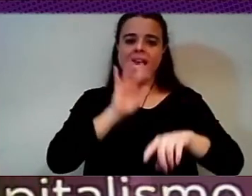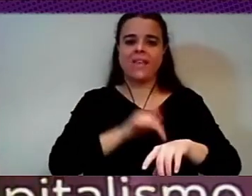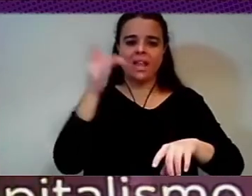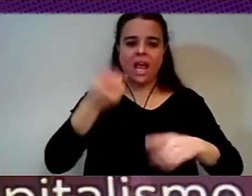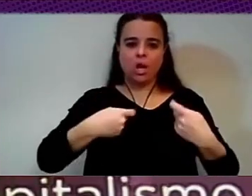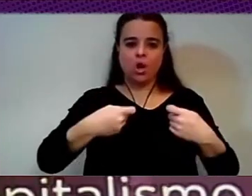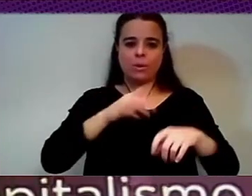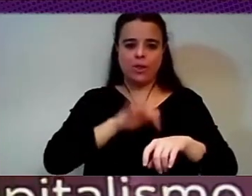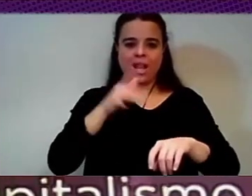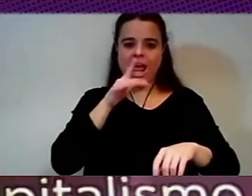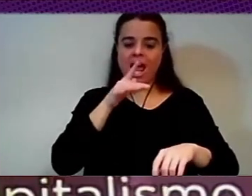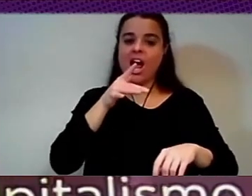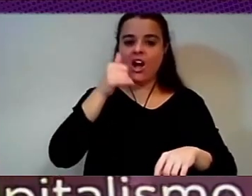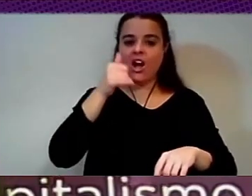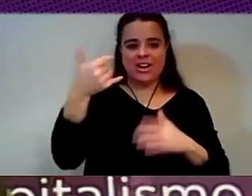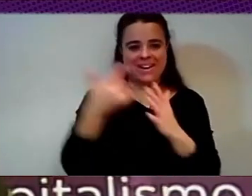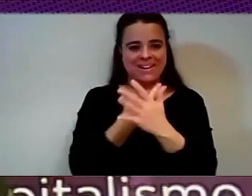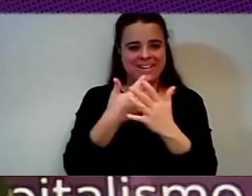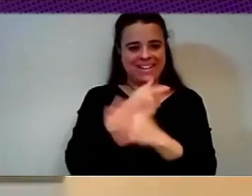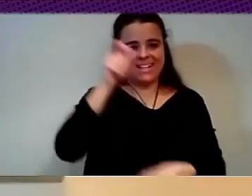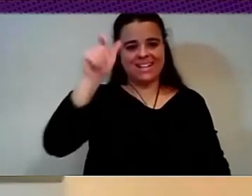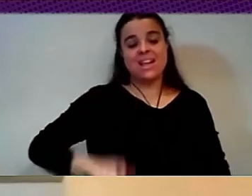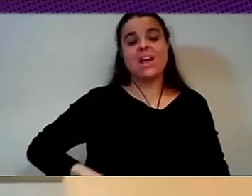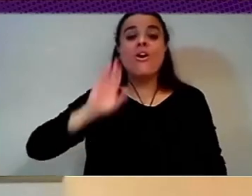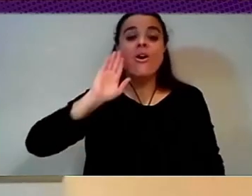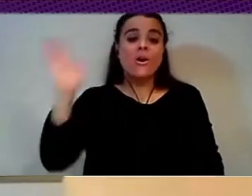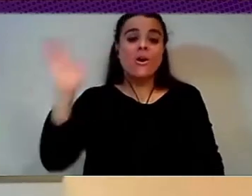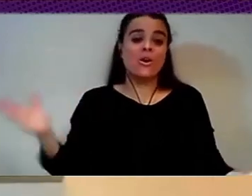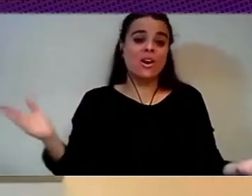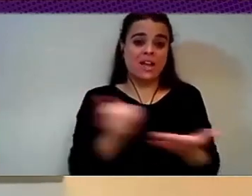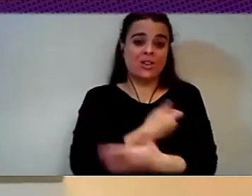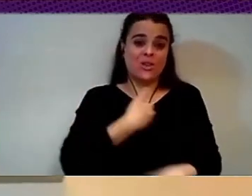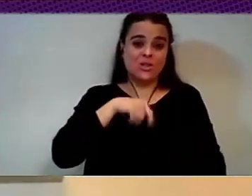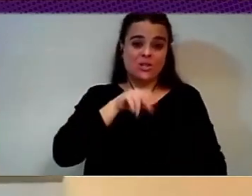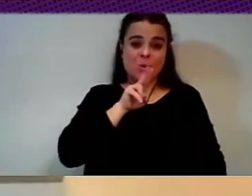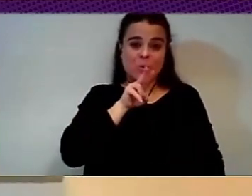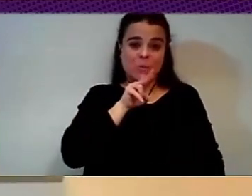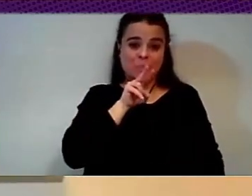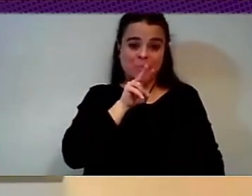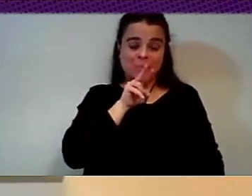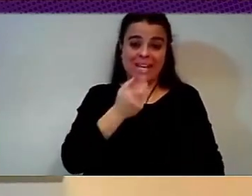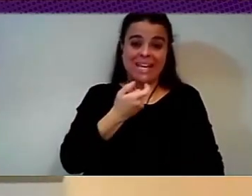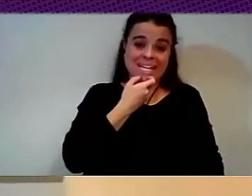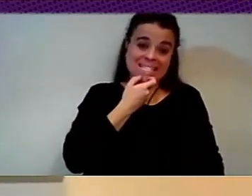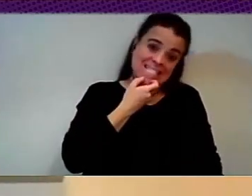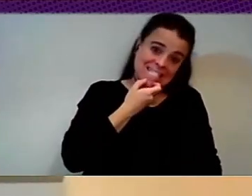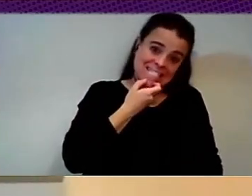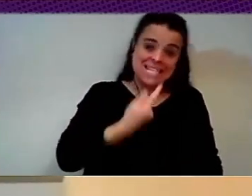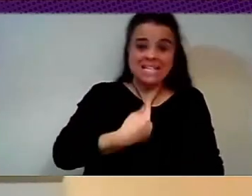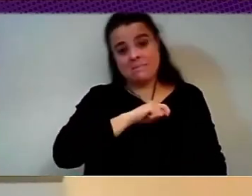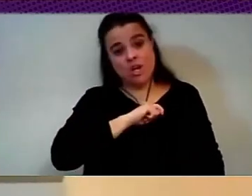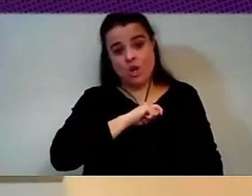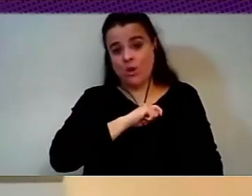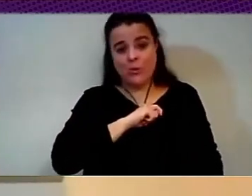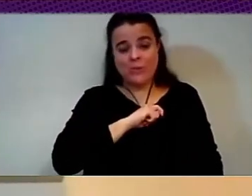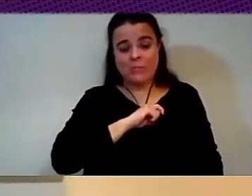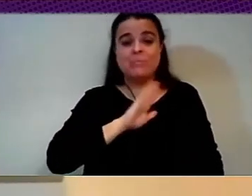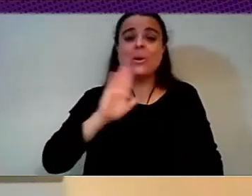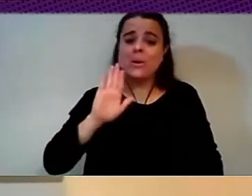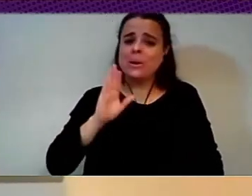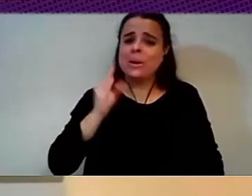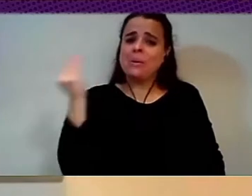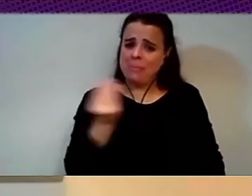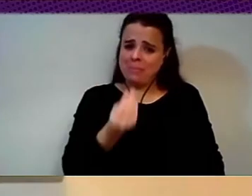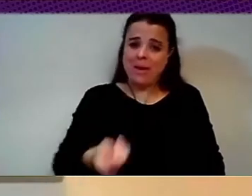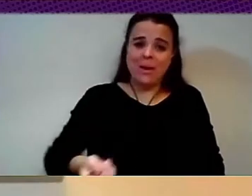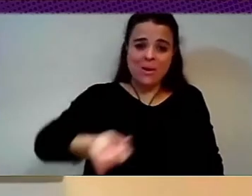here. Sorry, I'm going to speak English, not Spanish, but probably it's better. My Spanish is very Itaniolo and